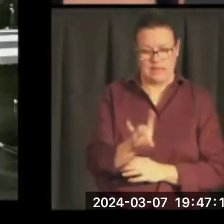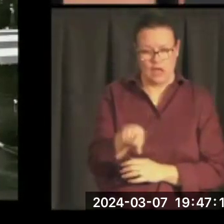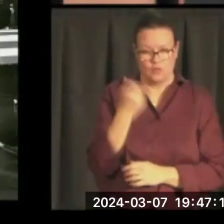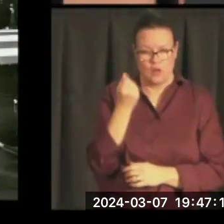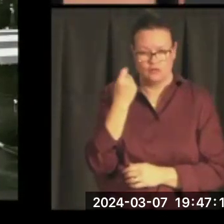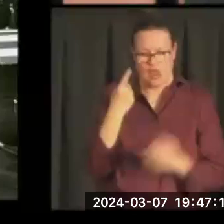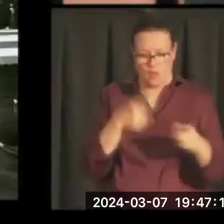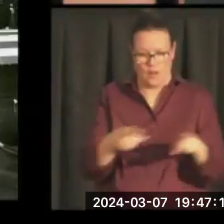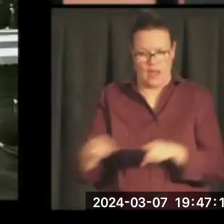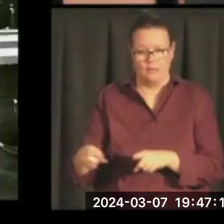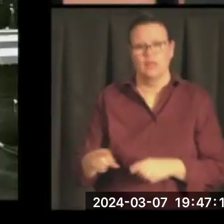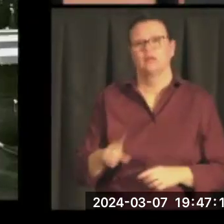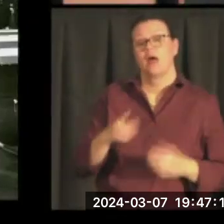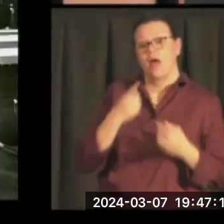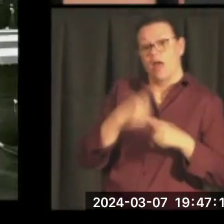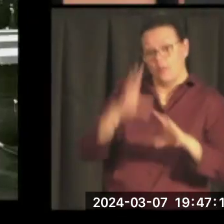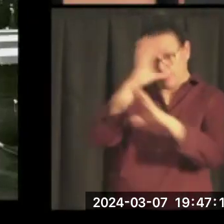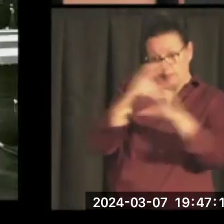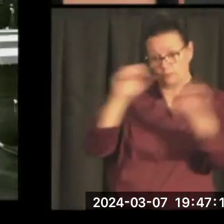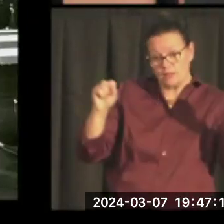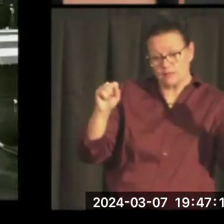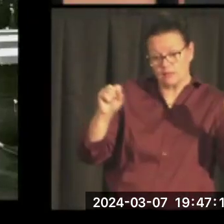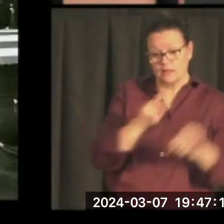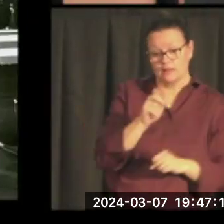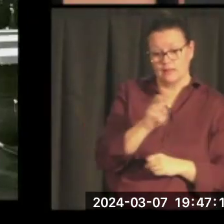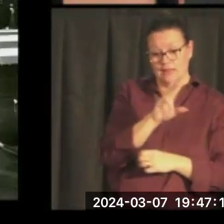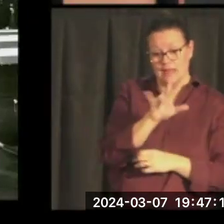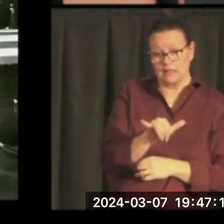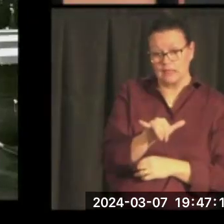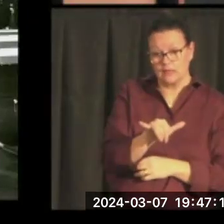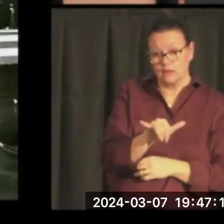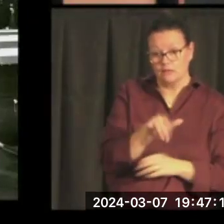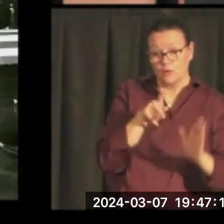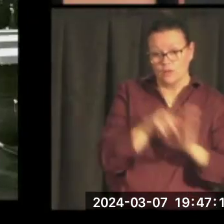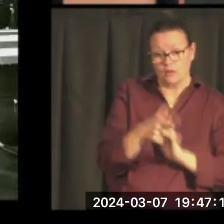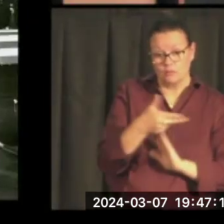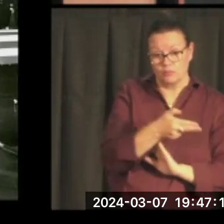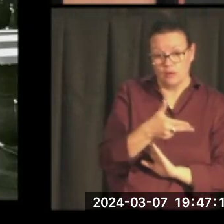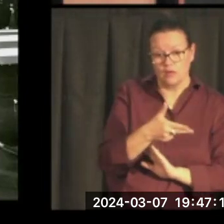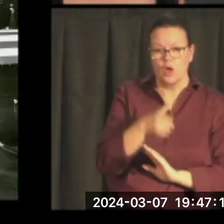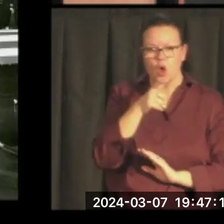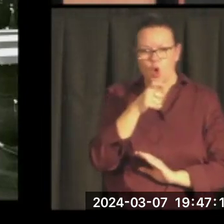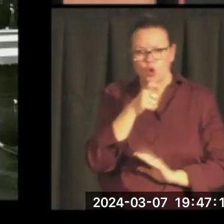assassinated, who did the family select to give the eulogy in the capital? Mike Mansfield.